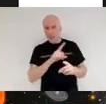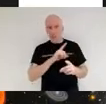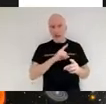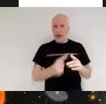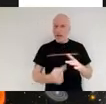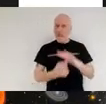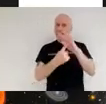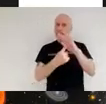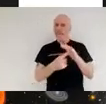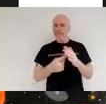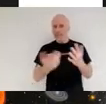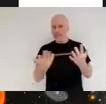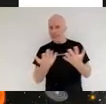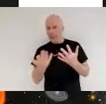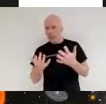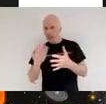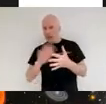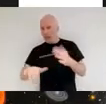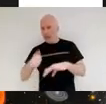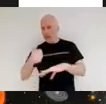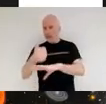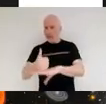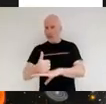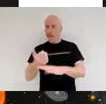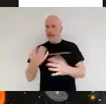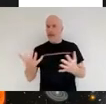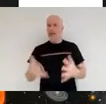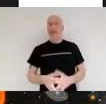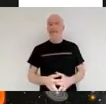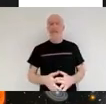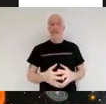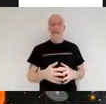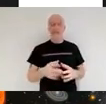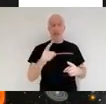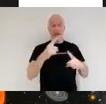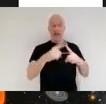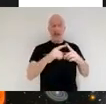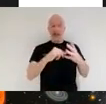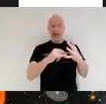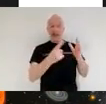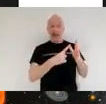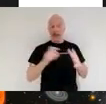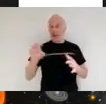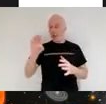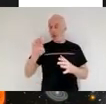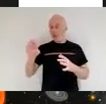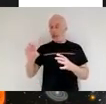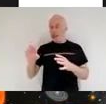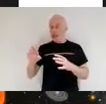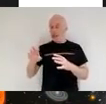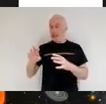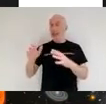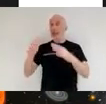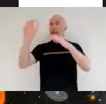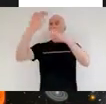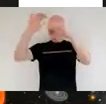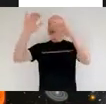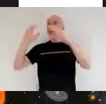so the web telescope is an esa european space agency nasa collaboration